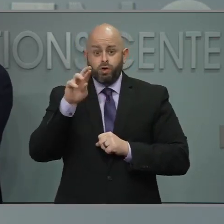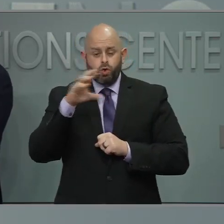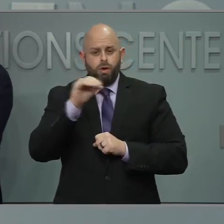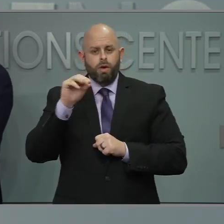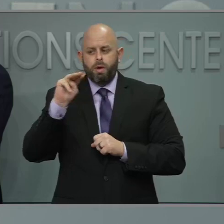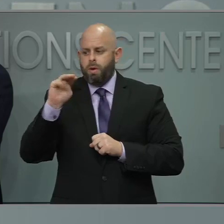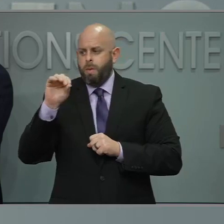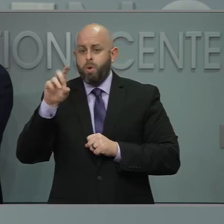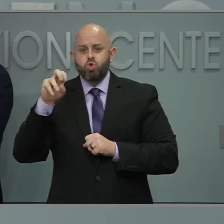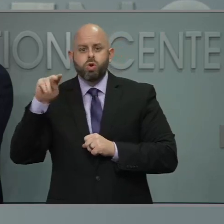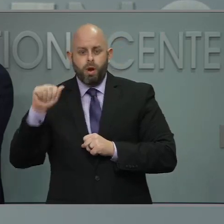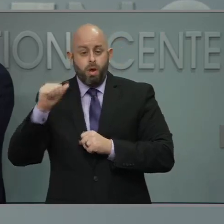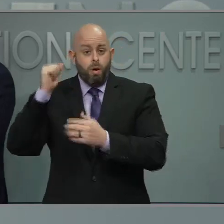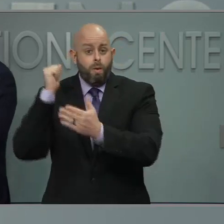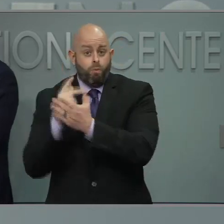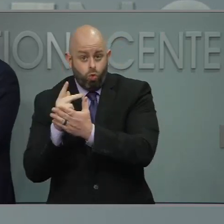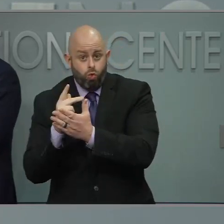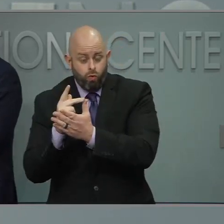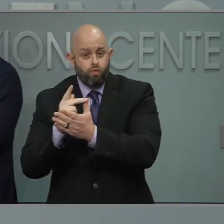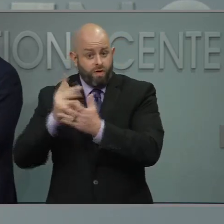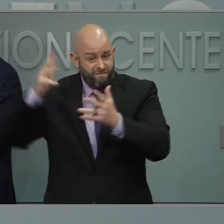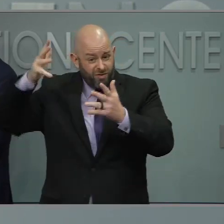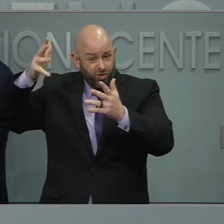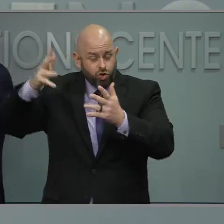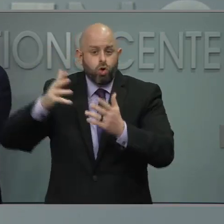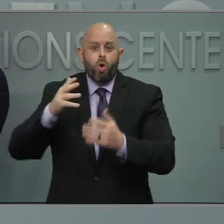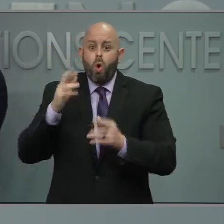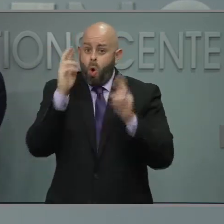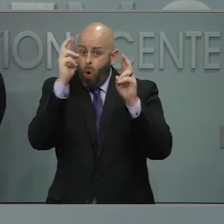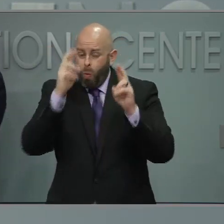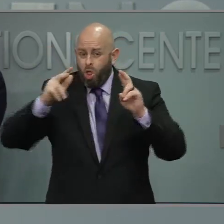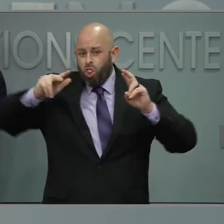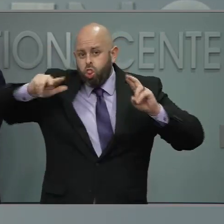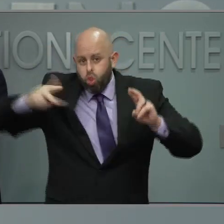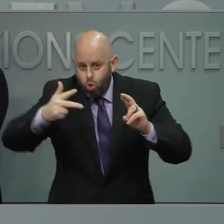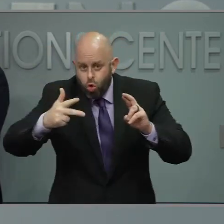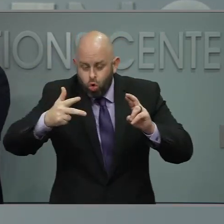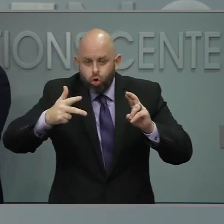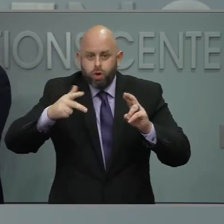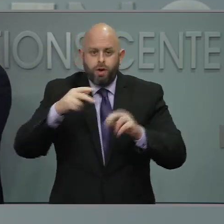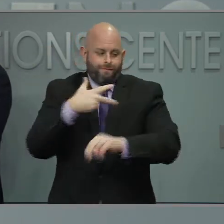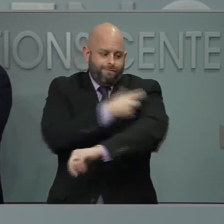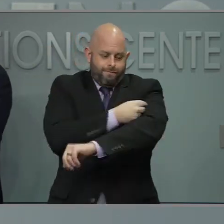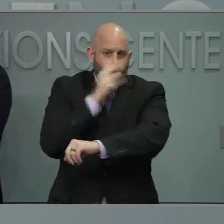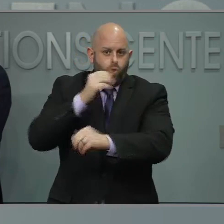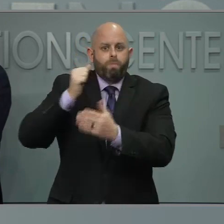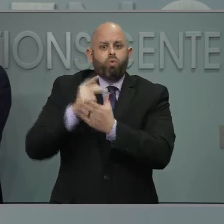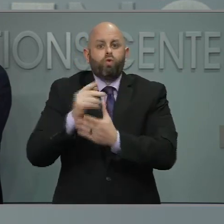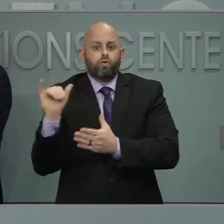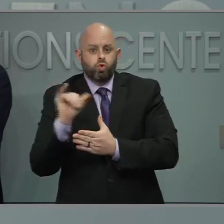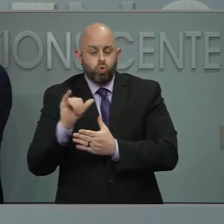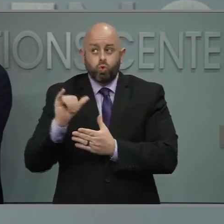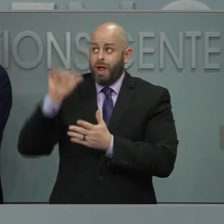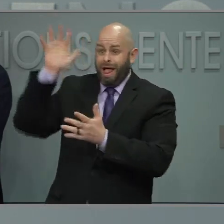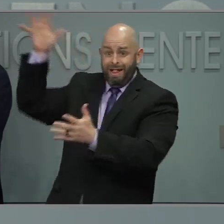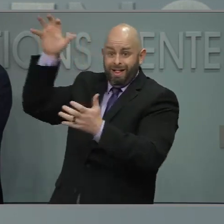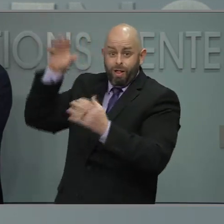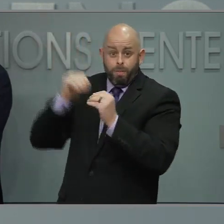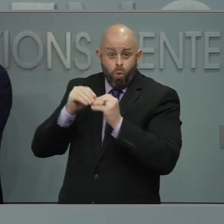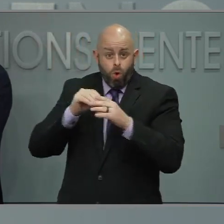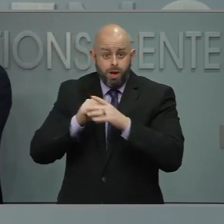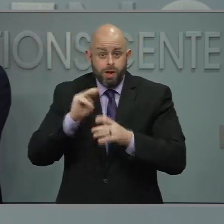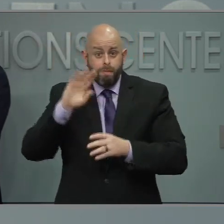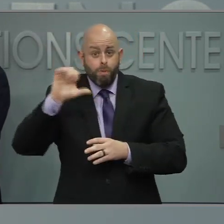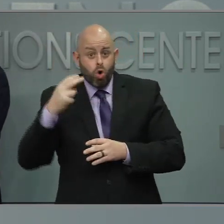going to be reviewed by the FDA by the end of the month. So we hope for more vaccine supply as we head into March. Thank you.